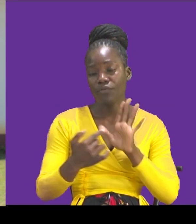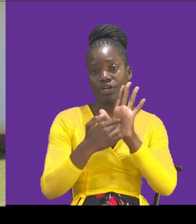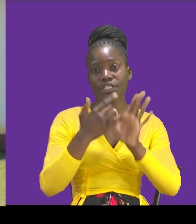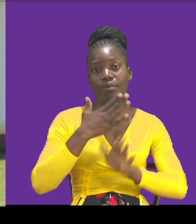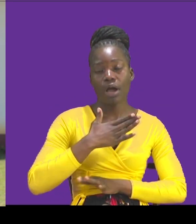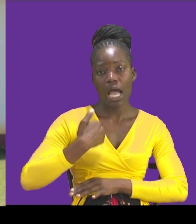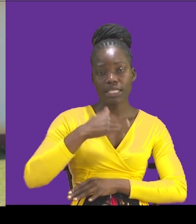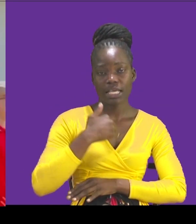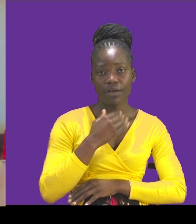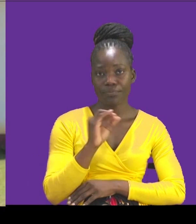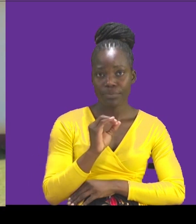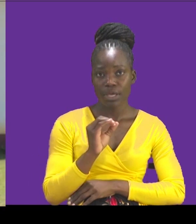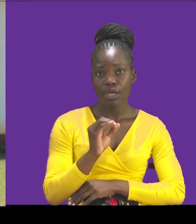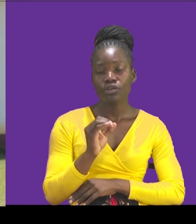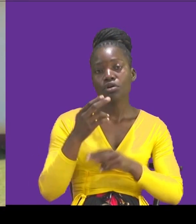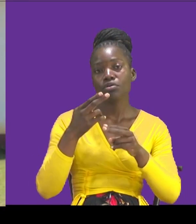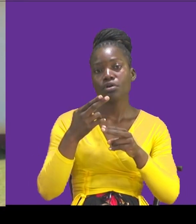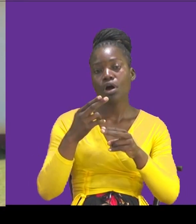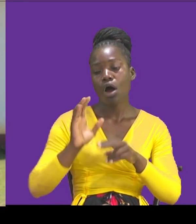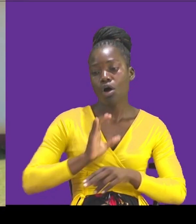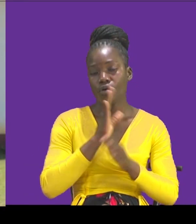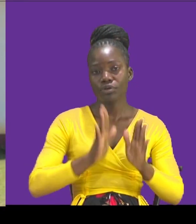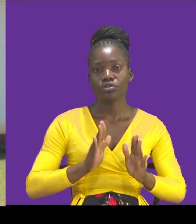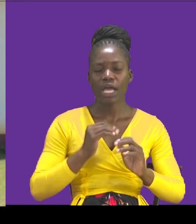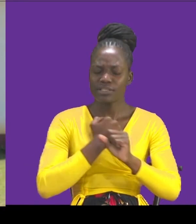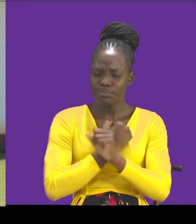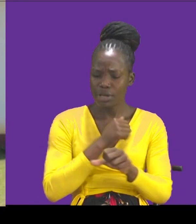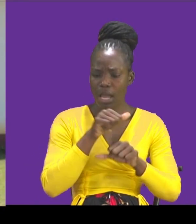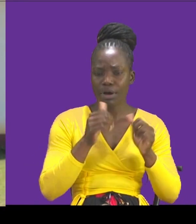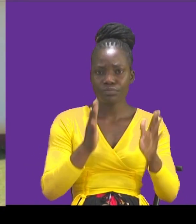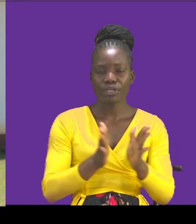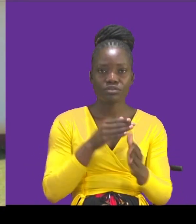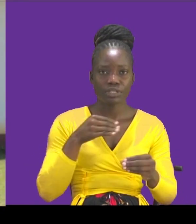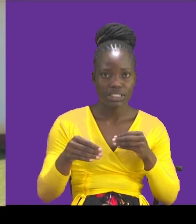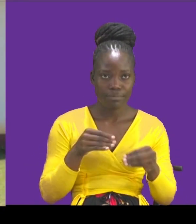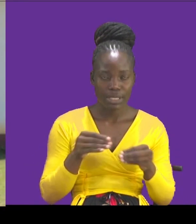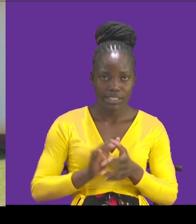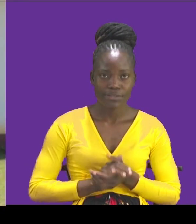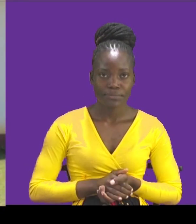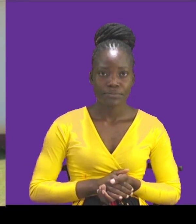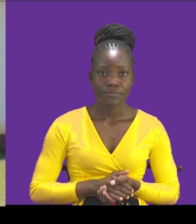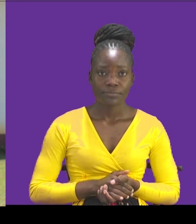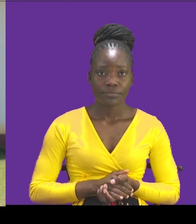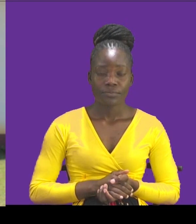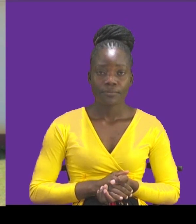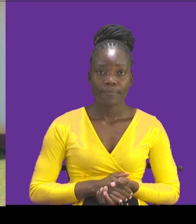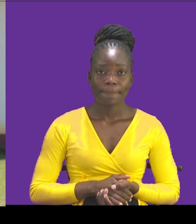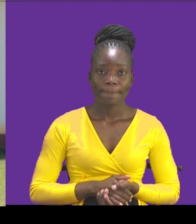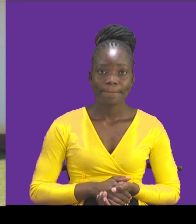Commissioner Amishi Juma Mboko is so passionate about the disability people. And as